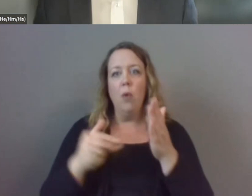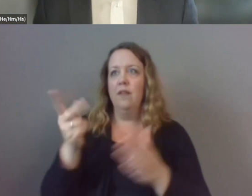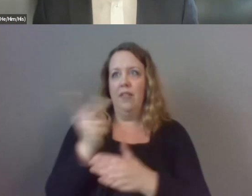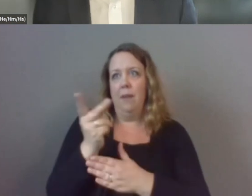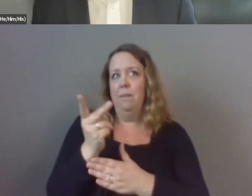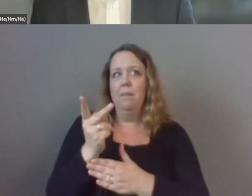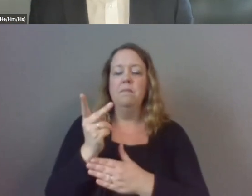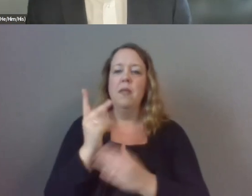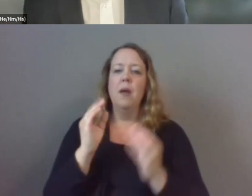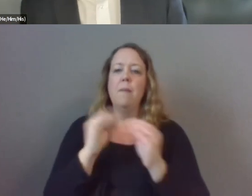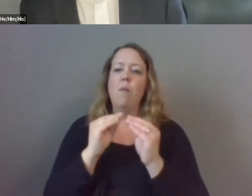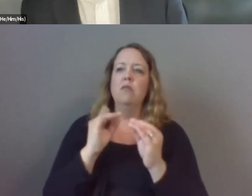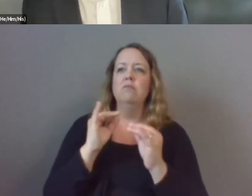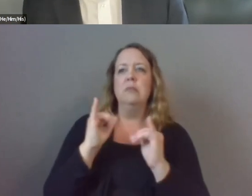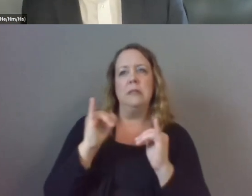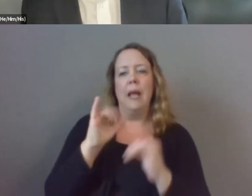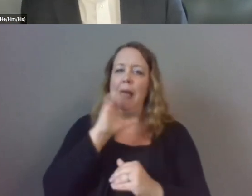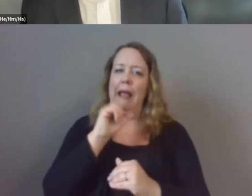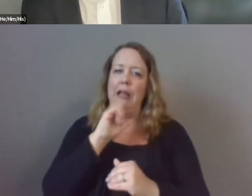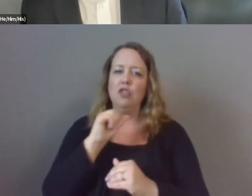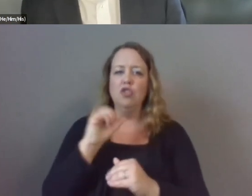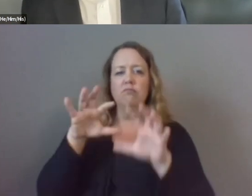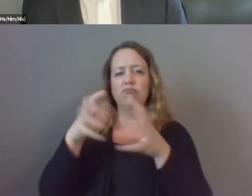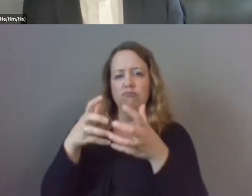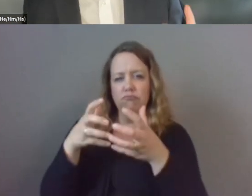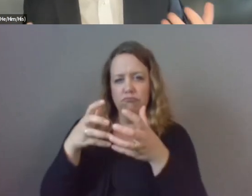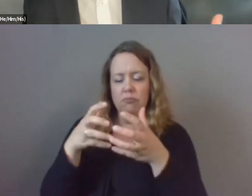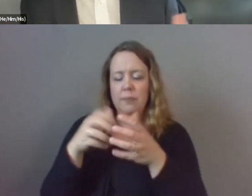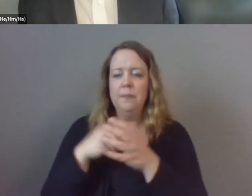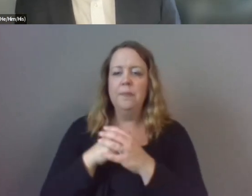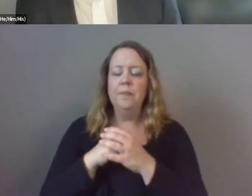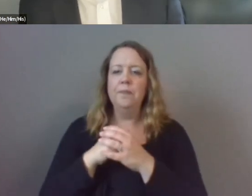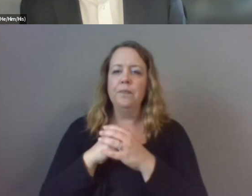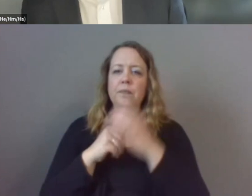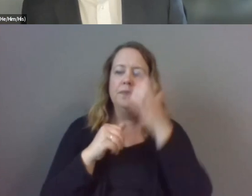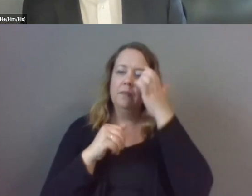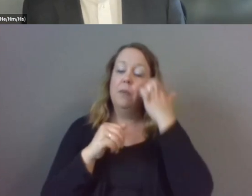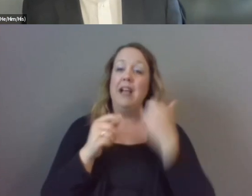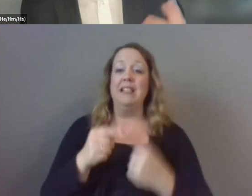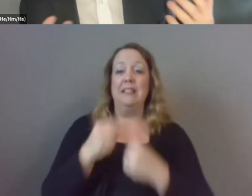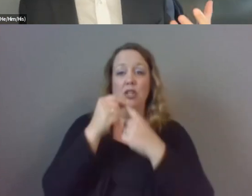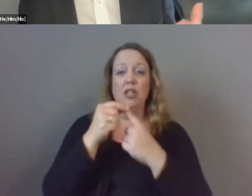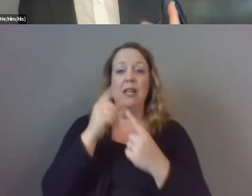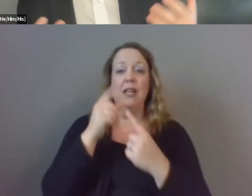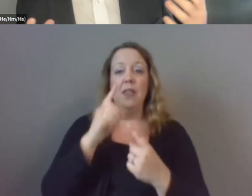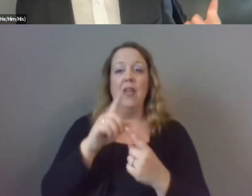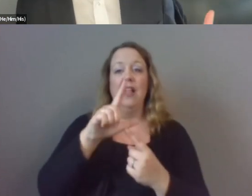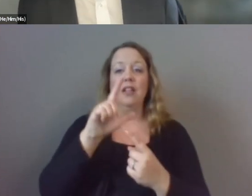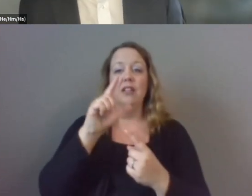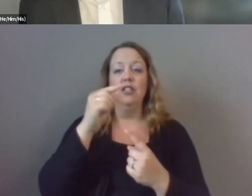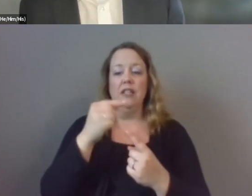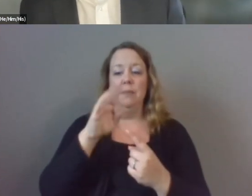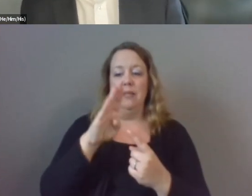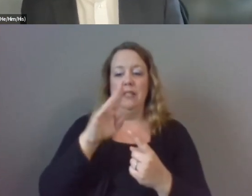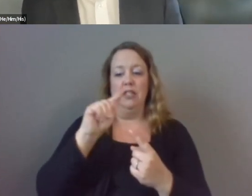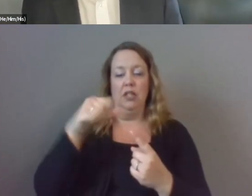in my age cohort um but you know especially in the lgbtqia plus community i think the